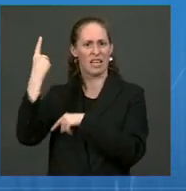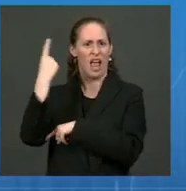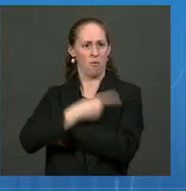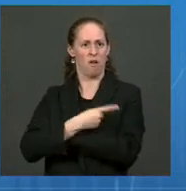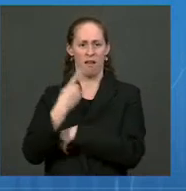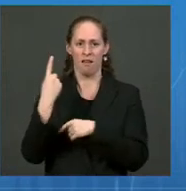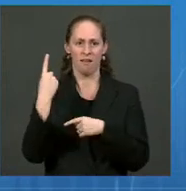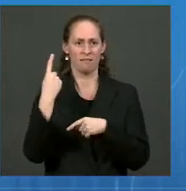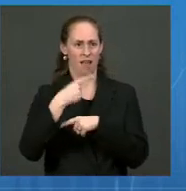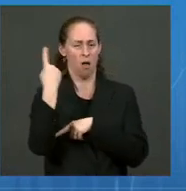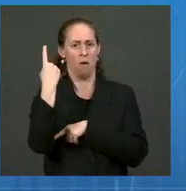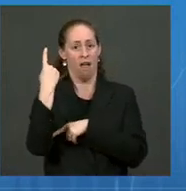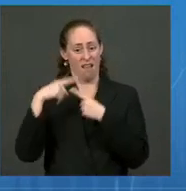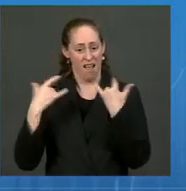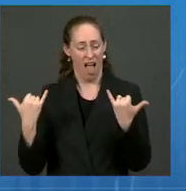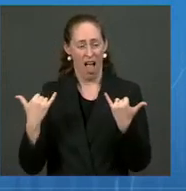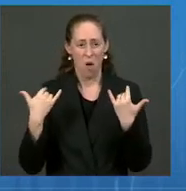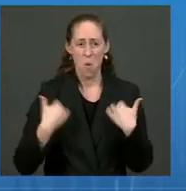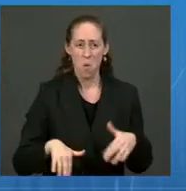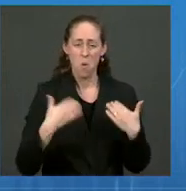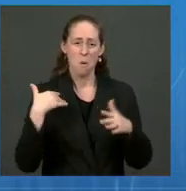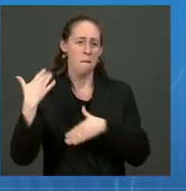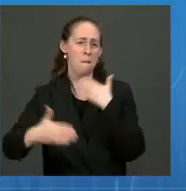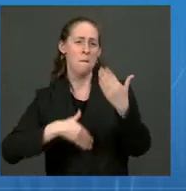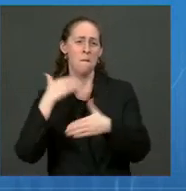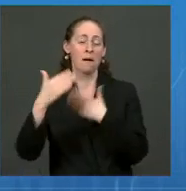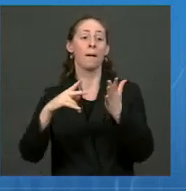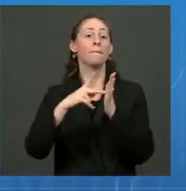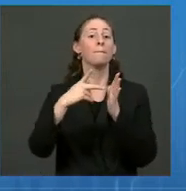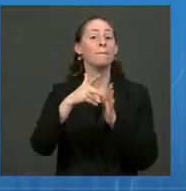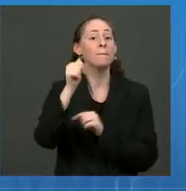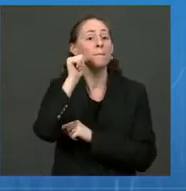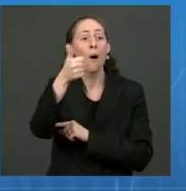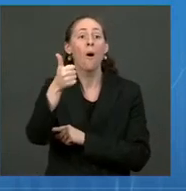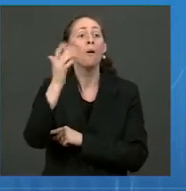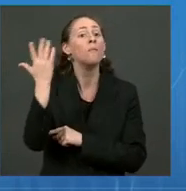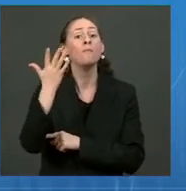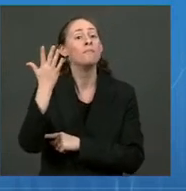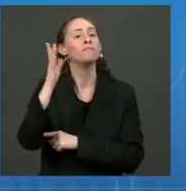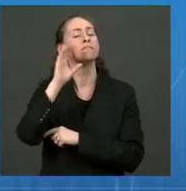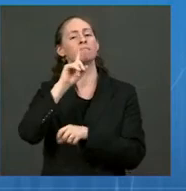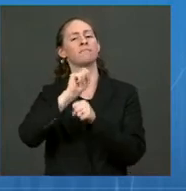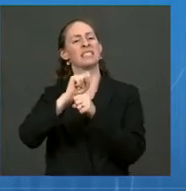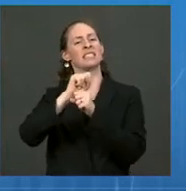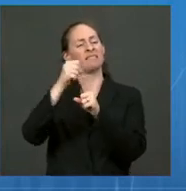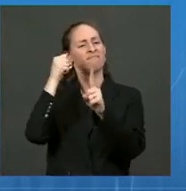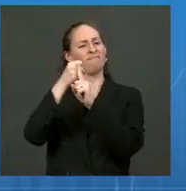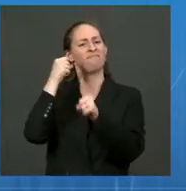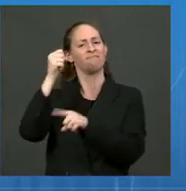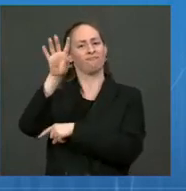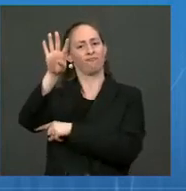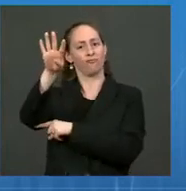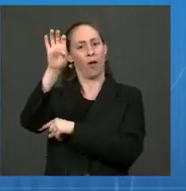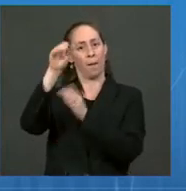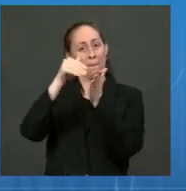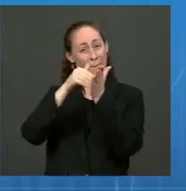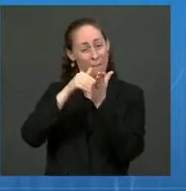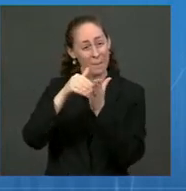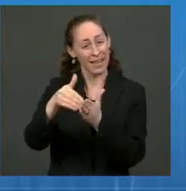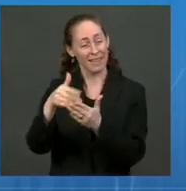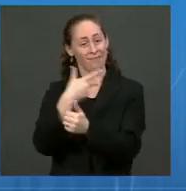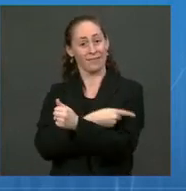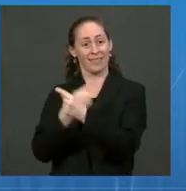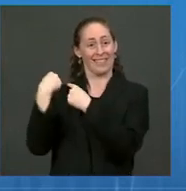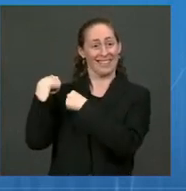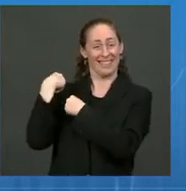400 million shots in arms since the President's first day in office. 400 million shots in arms in nine